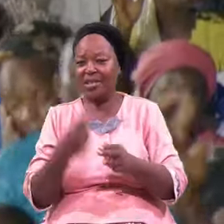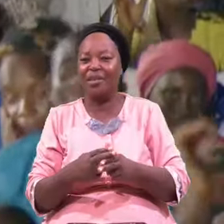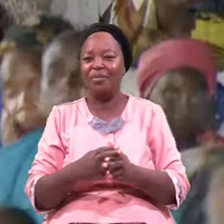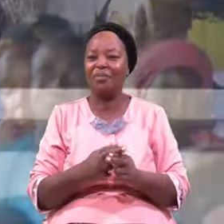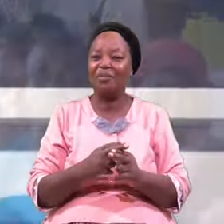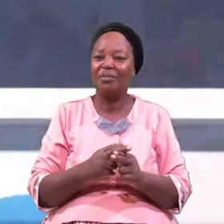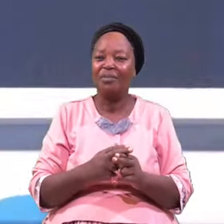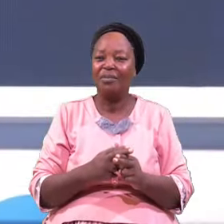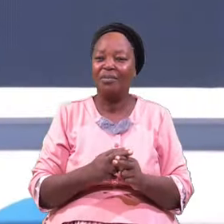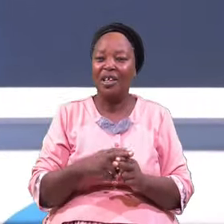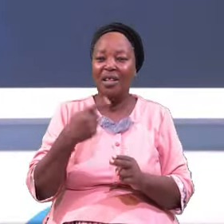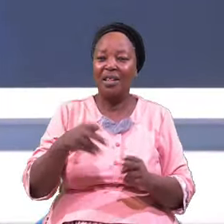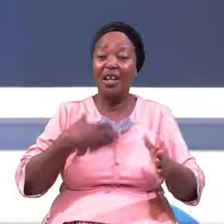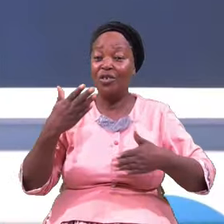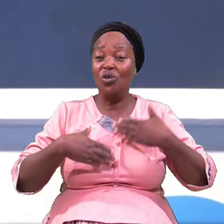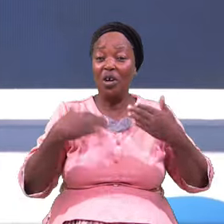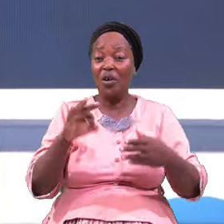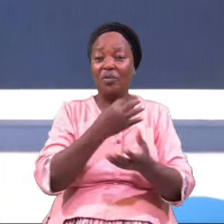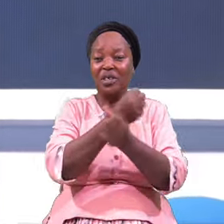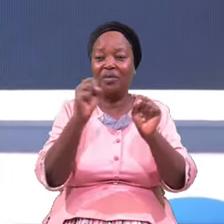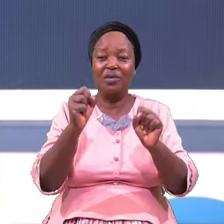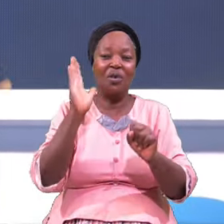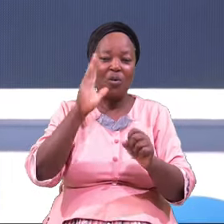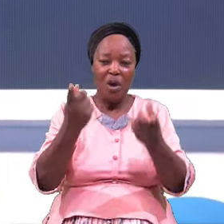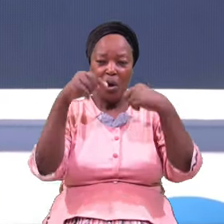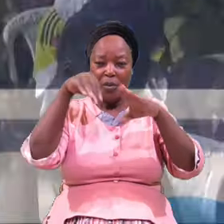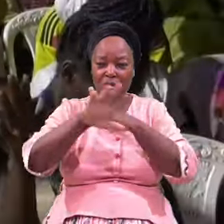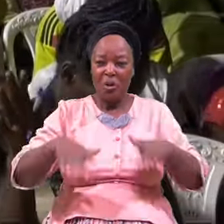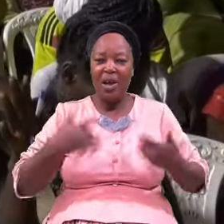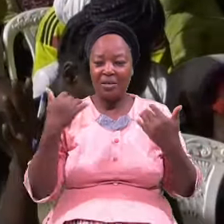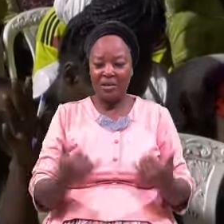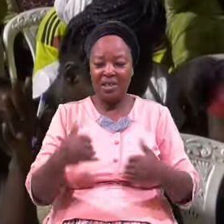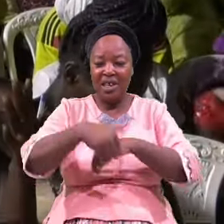The Joy Of Salvation Will Come Into Your Life Today